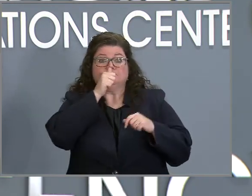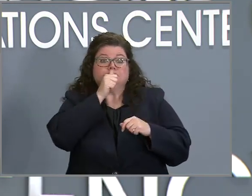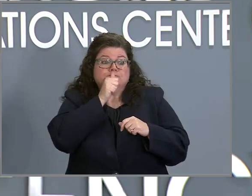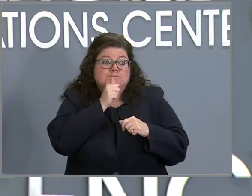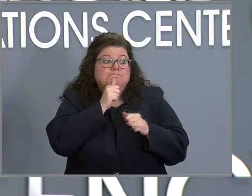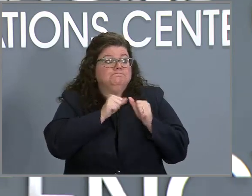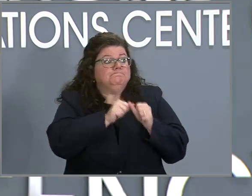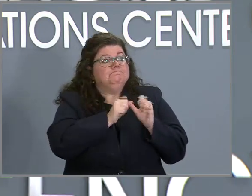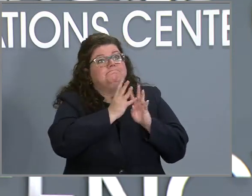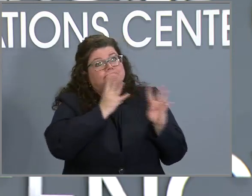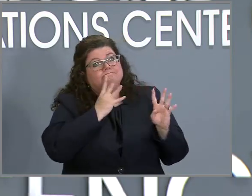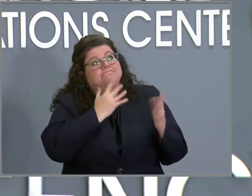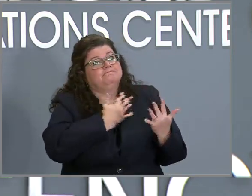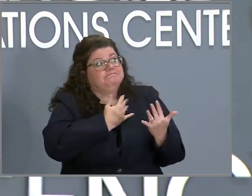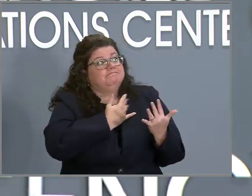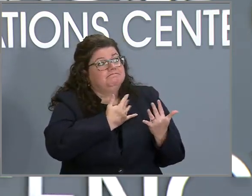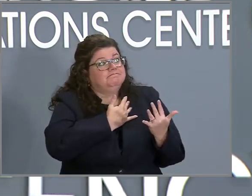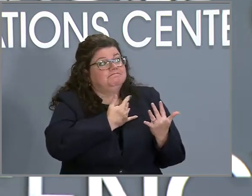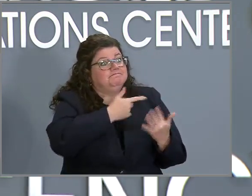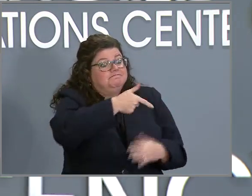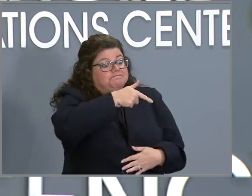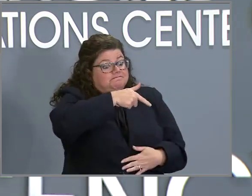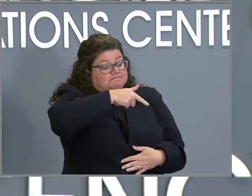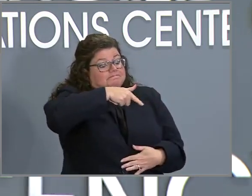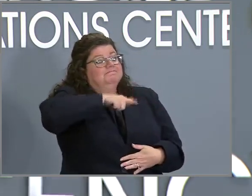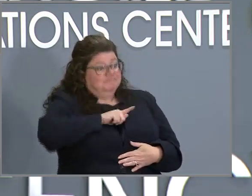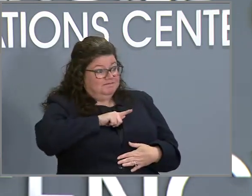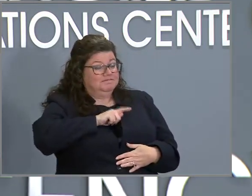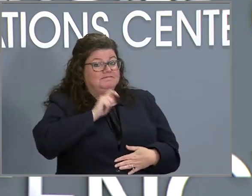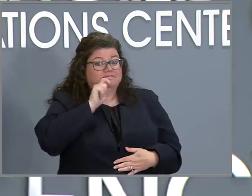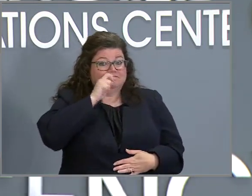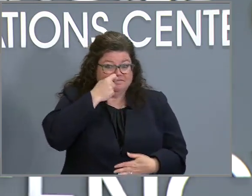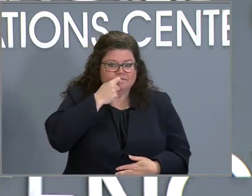And then I'll maybe turn things over to the governor for the other question.